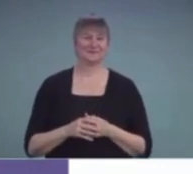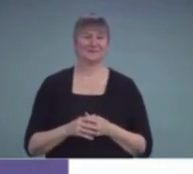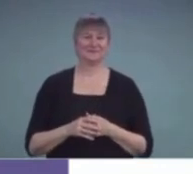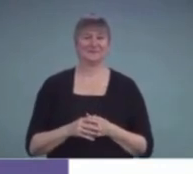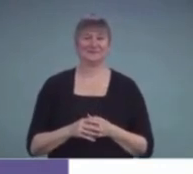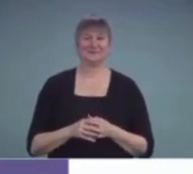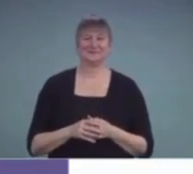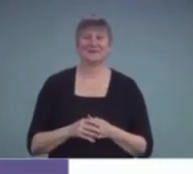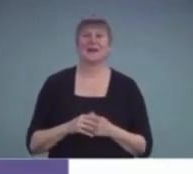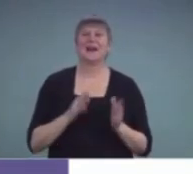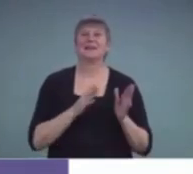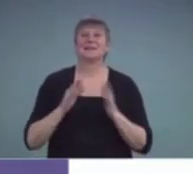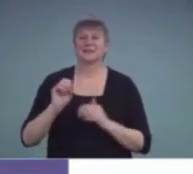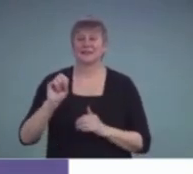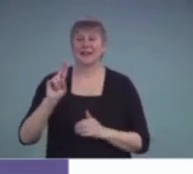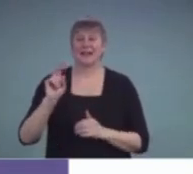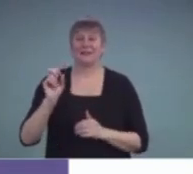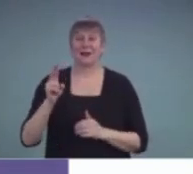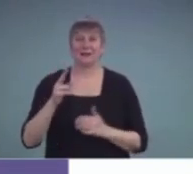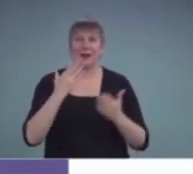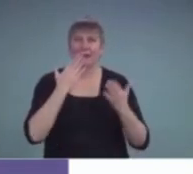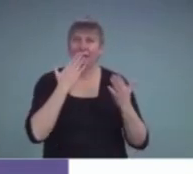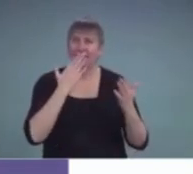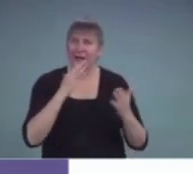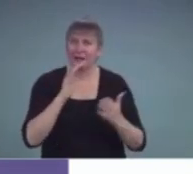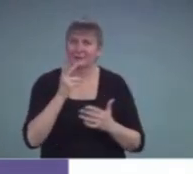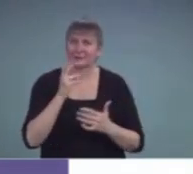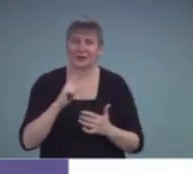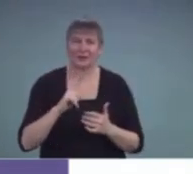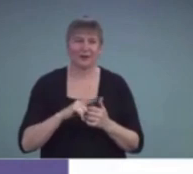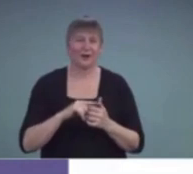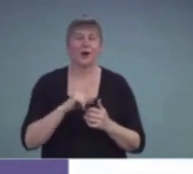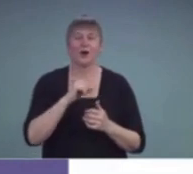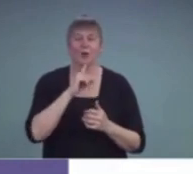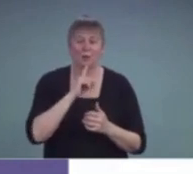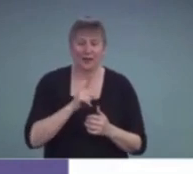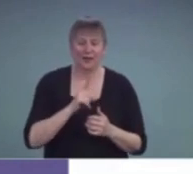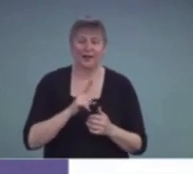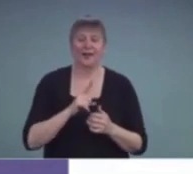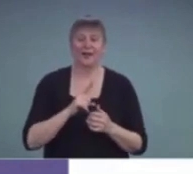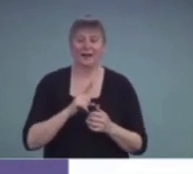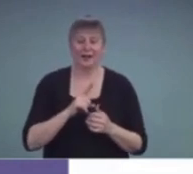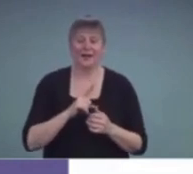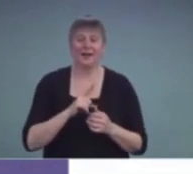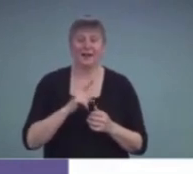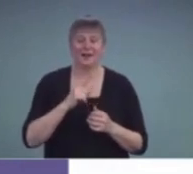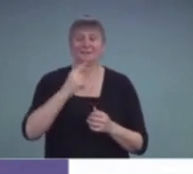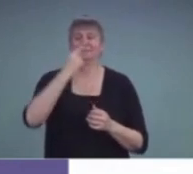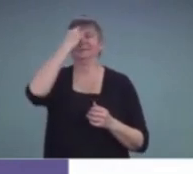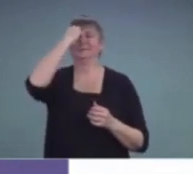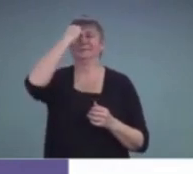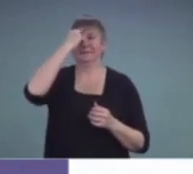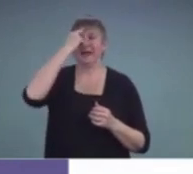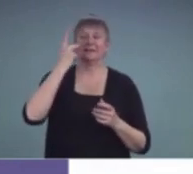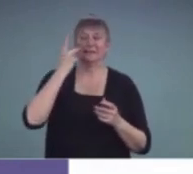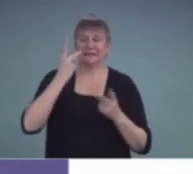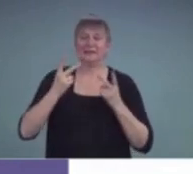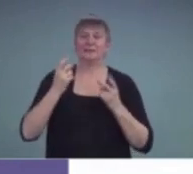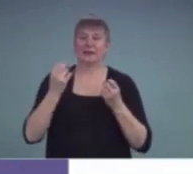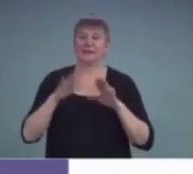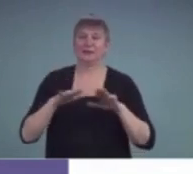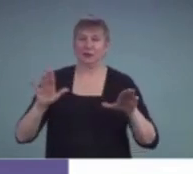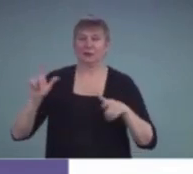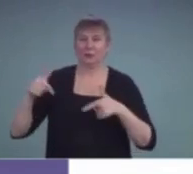Okay. Thanks, Cheryl. This was great. It really reminds me of so many children I met over the years, and